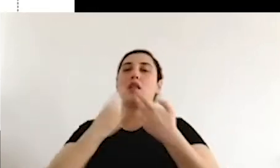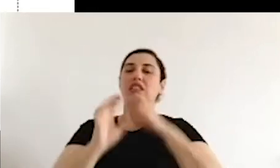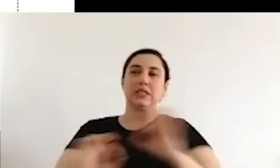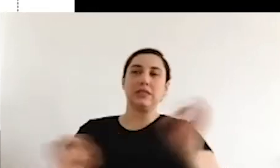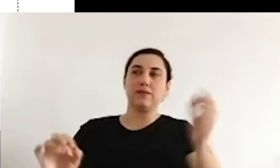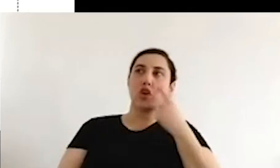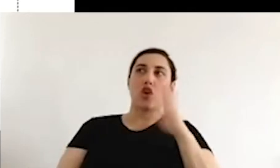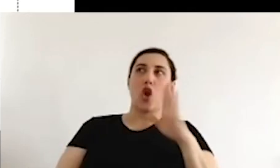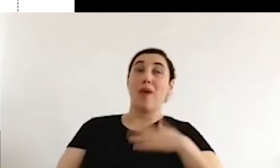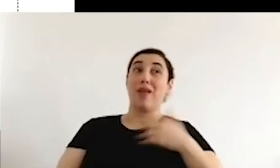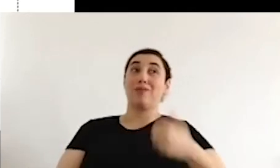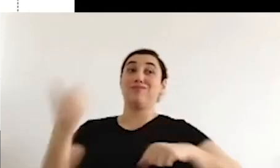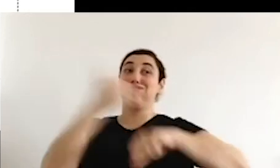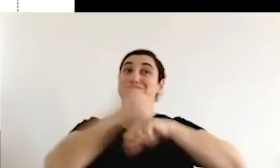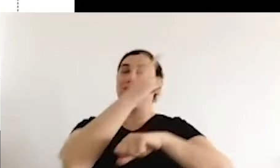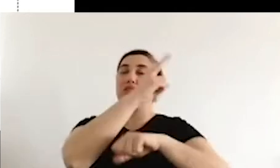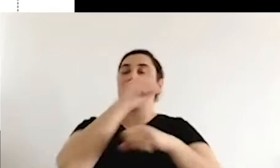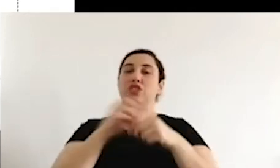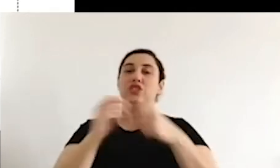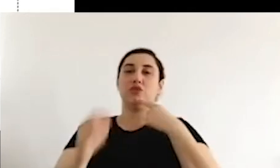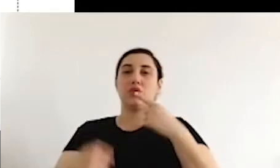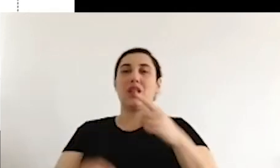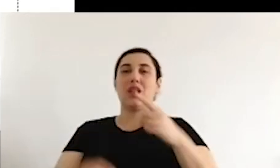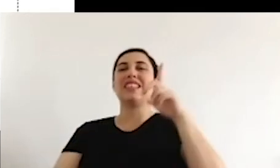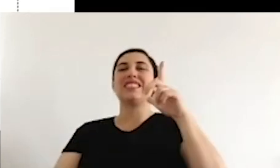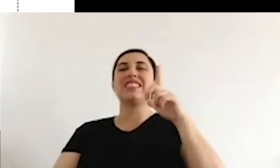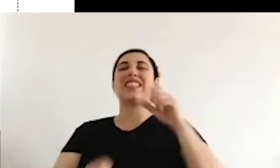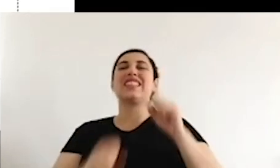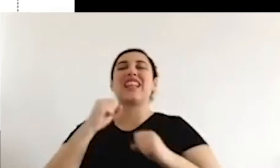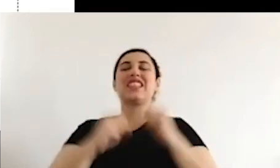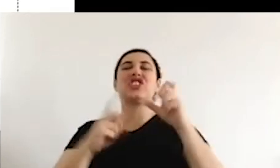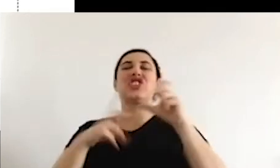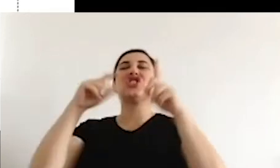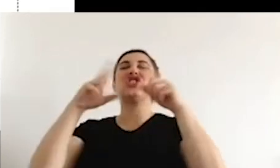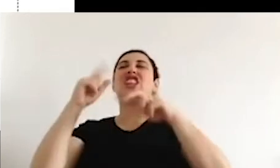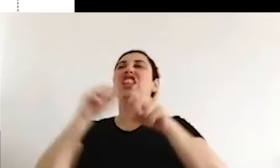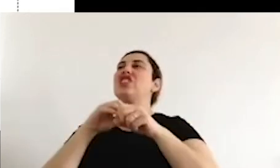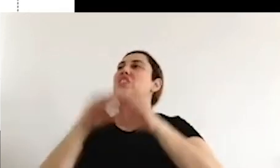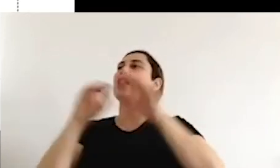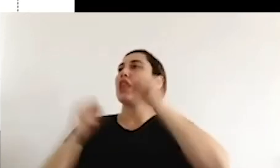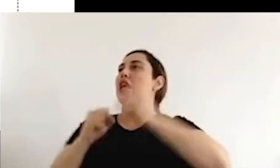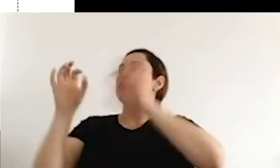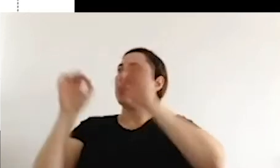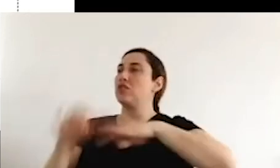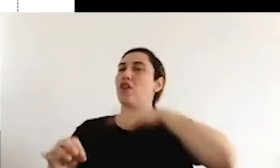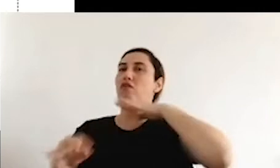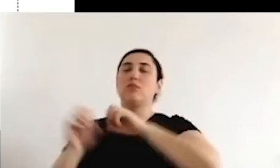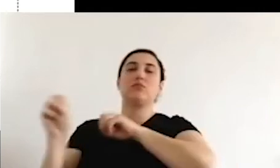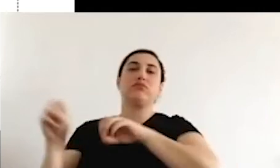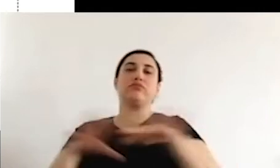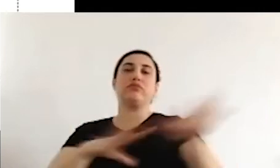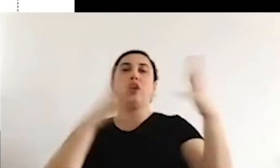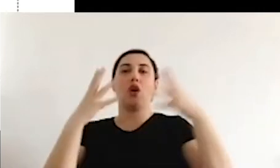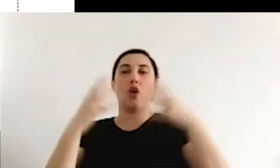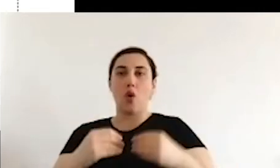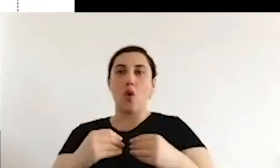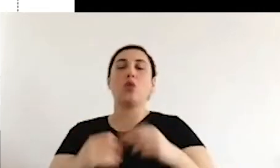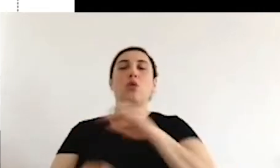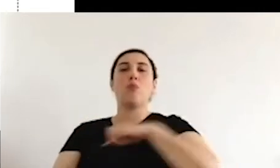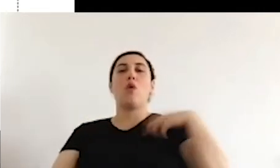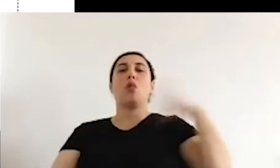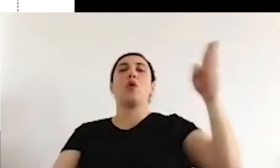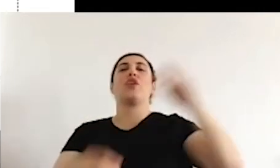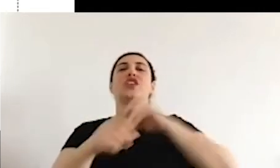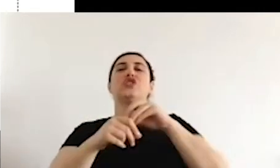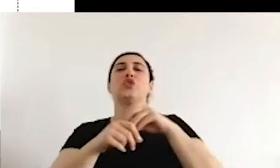about withdrawing from Istanbul Convention any longer. And the last thesis movement that started in